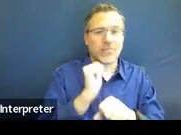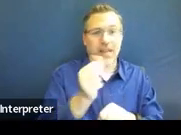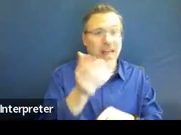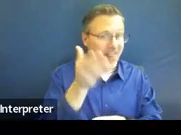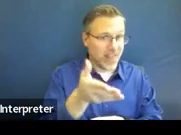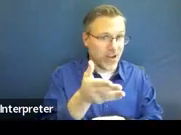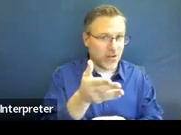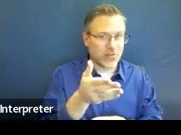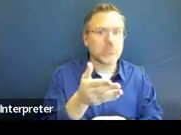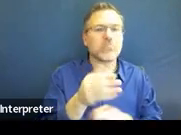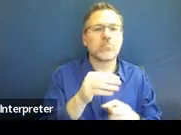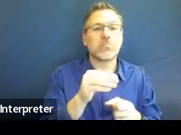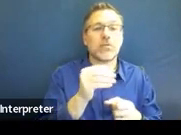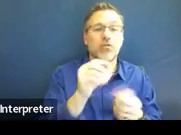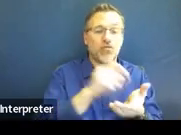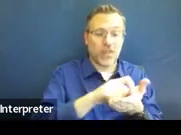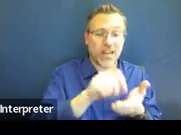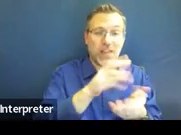after their name.